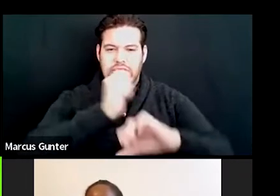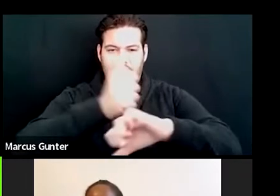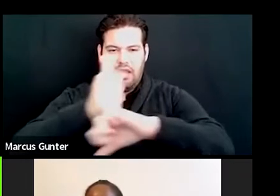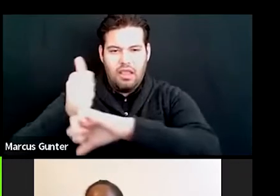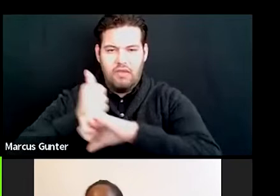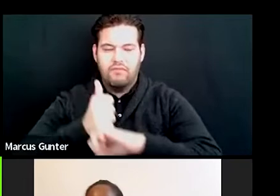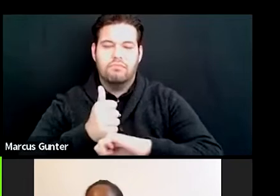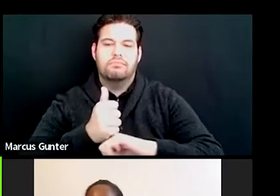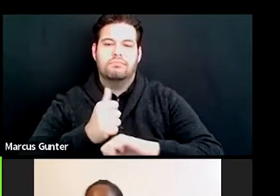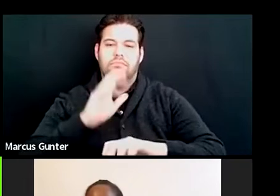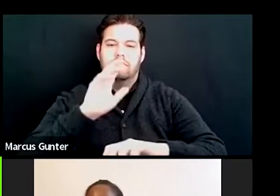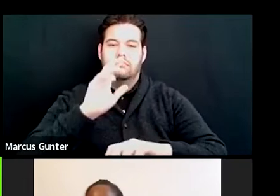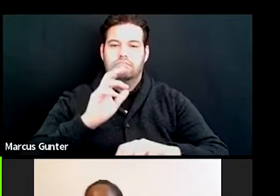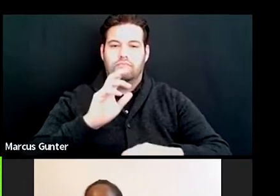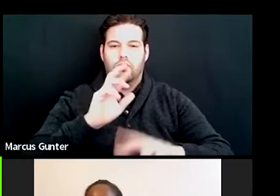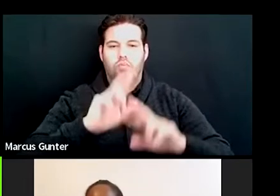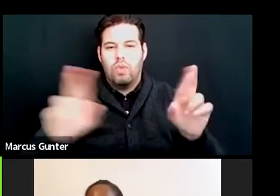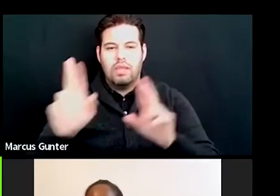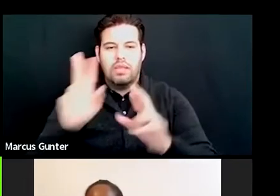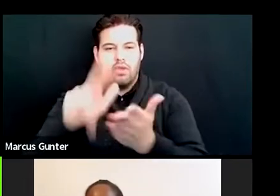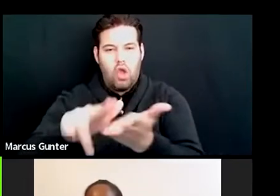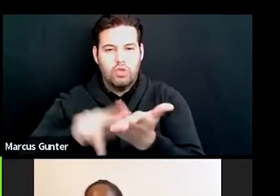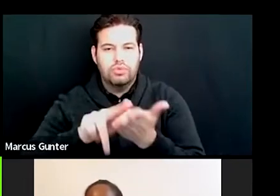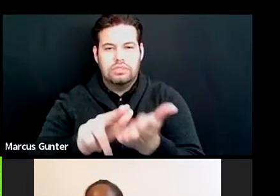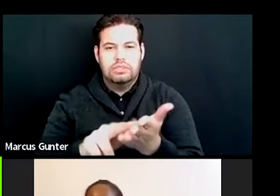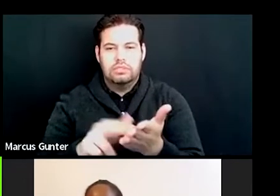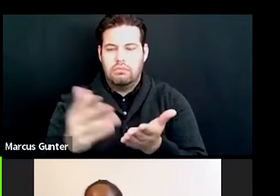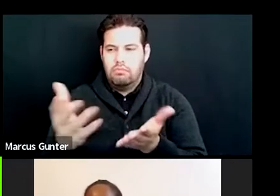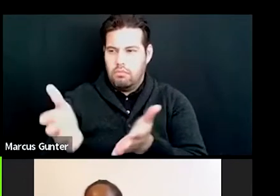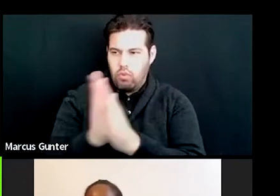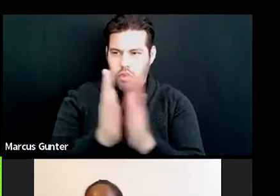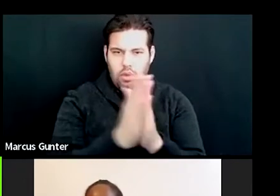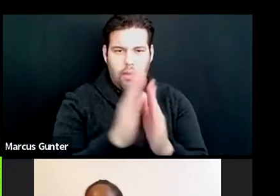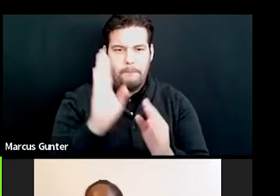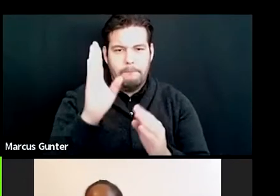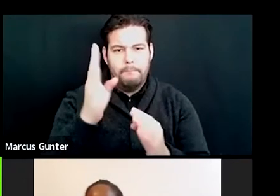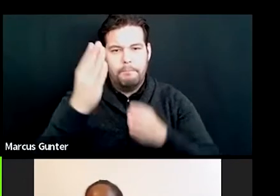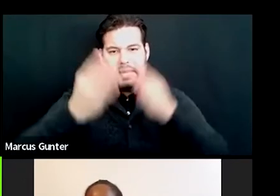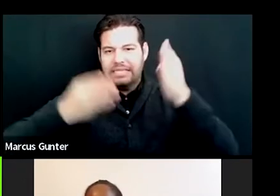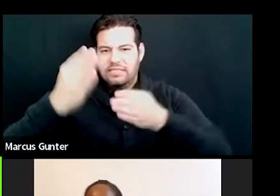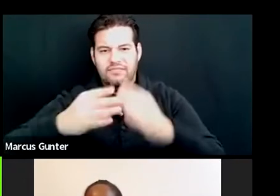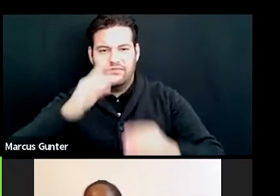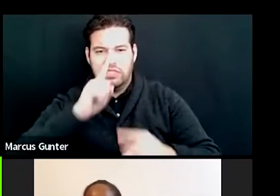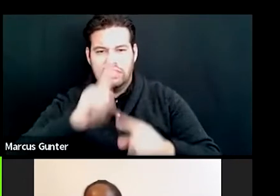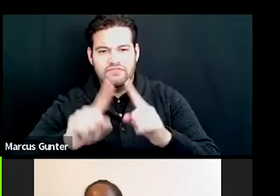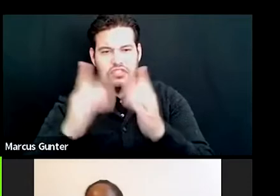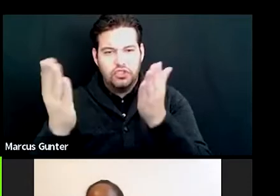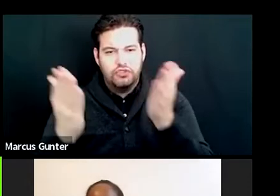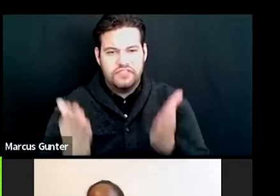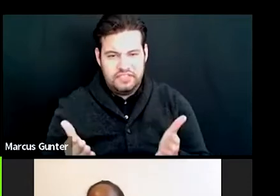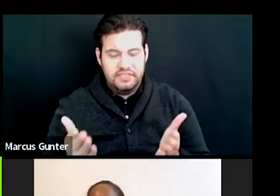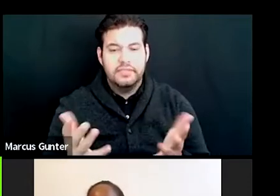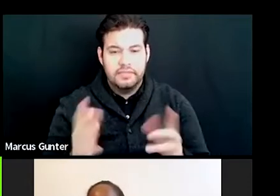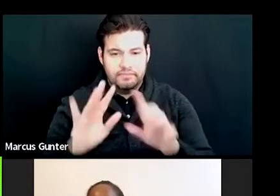signing contracts, getting bids on services from outside providers, et cetera. Um,